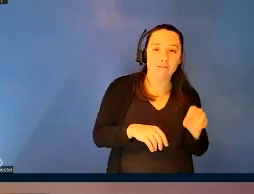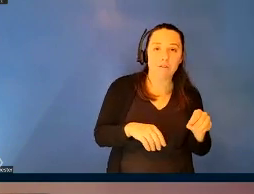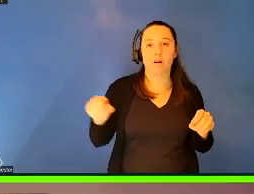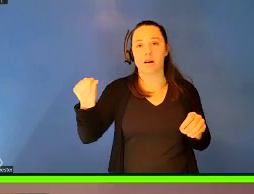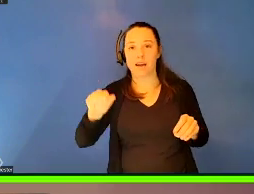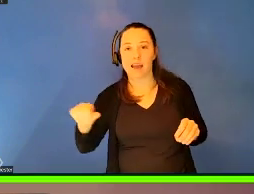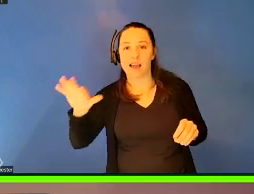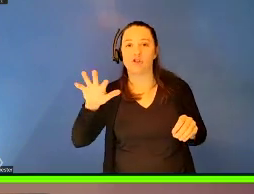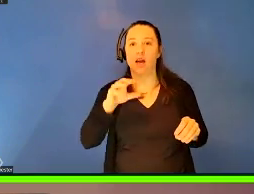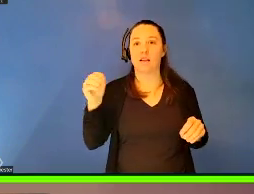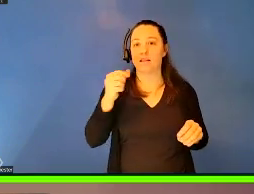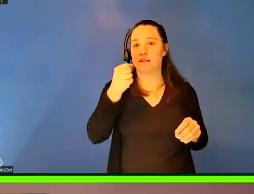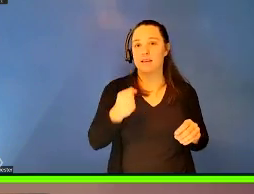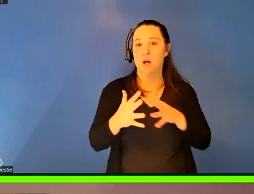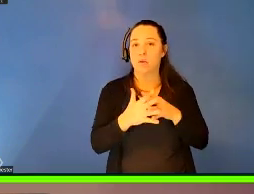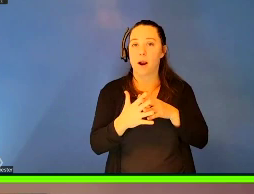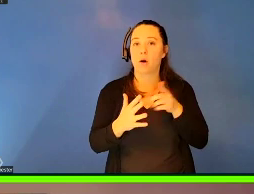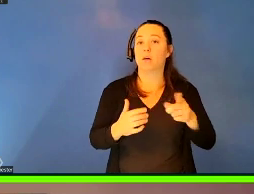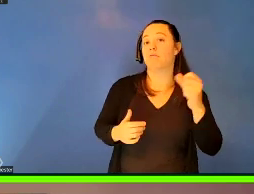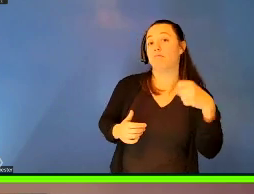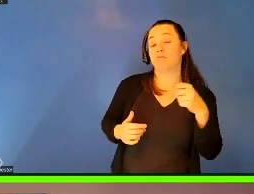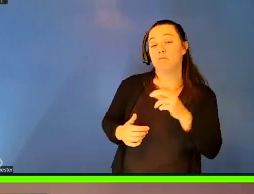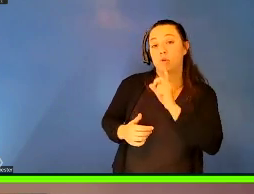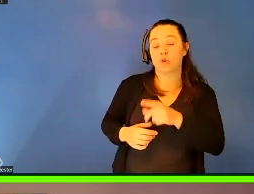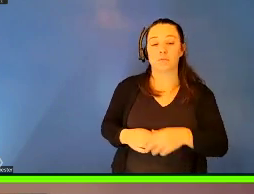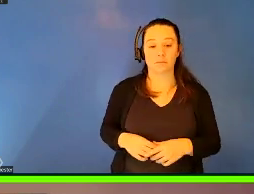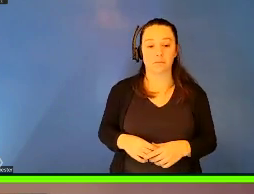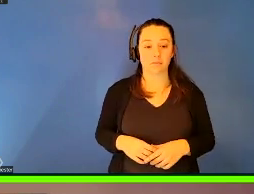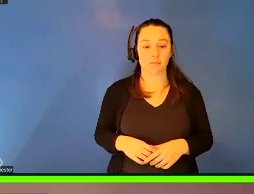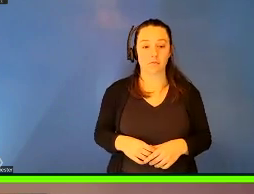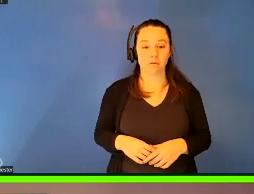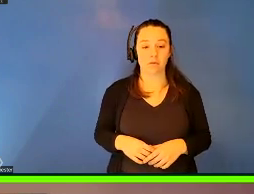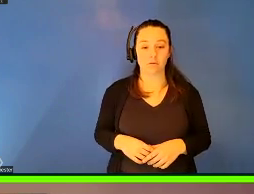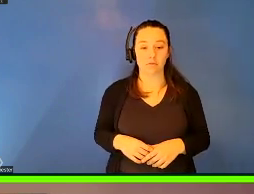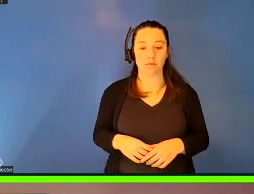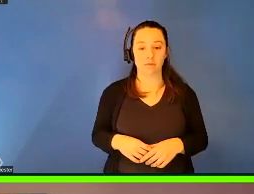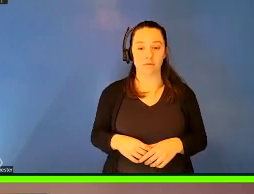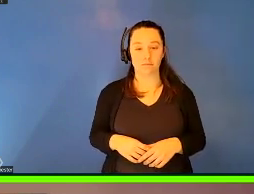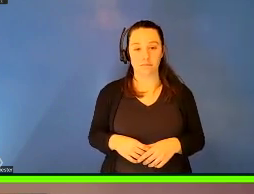Yeah. So, um, you know, this is, this is one of the,